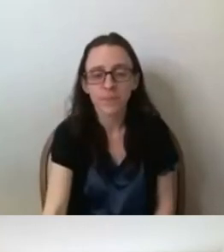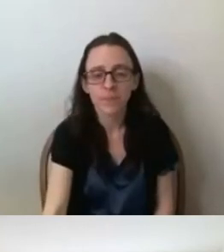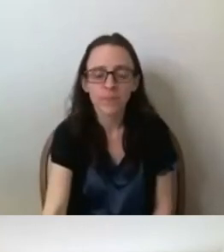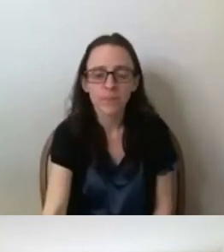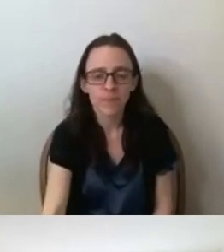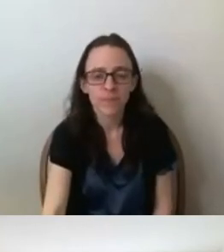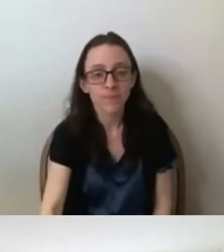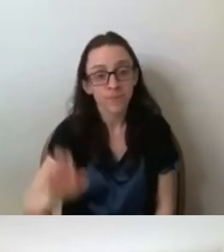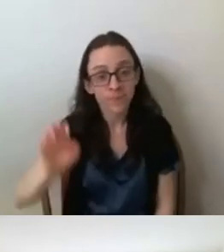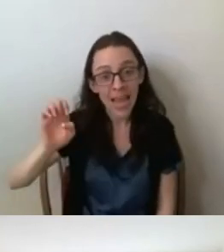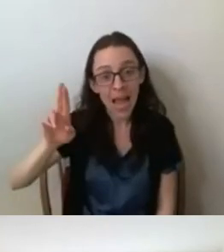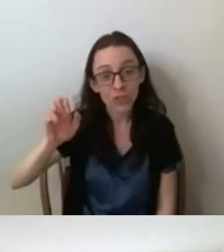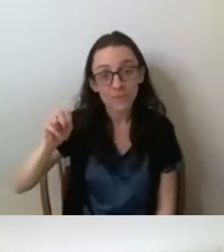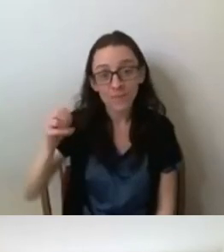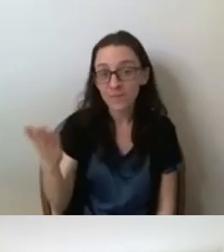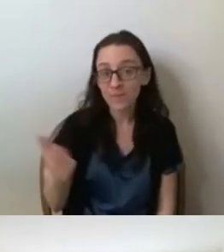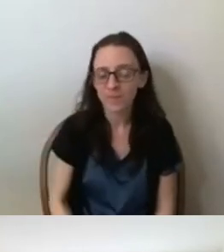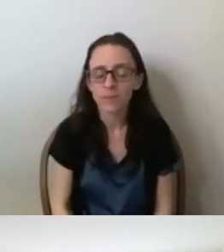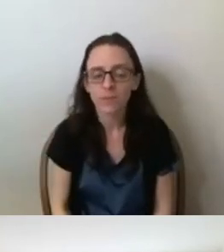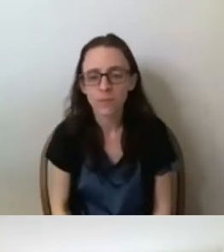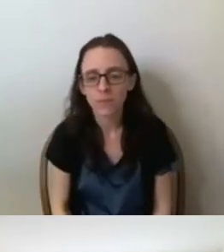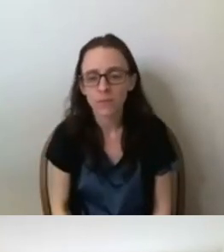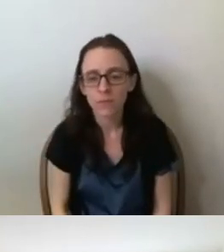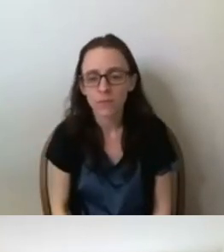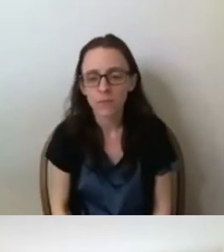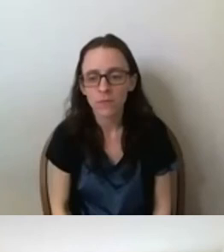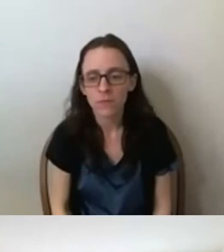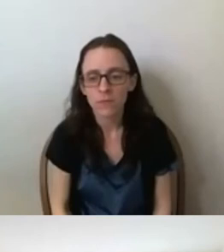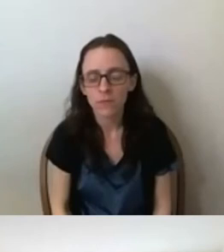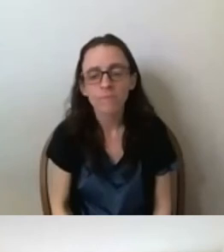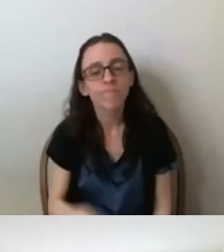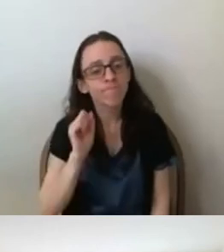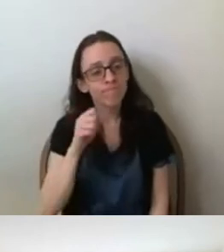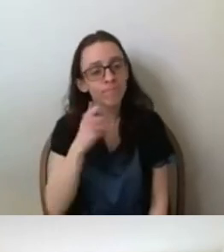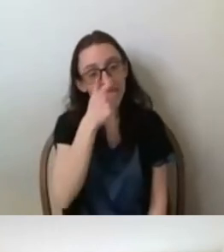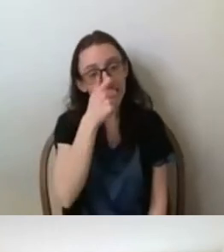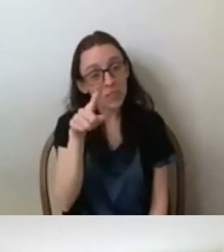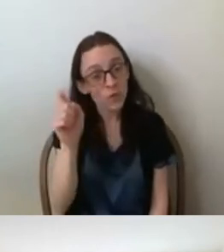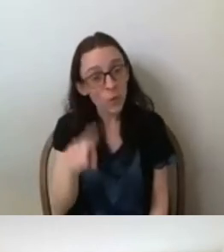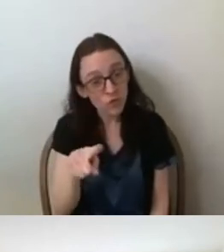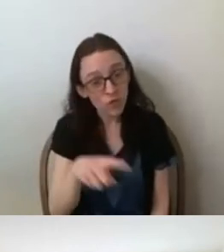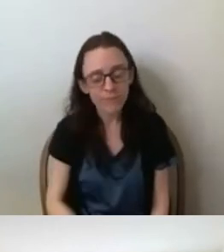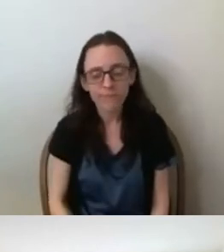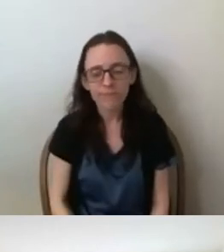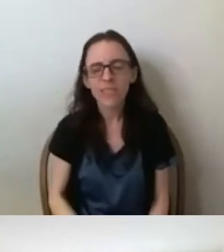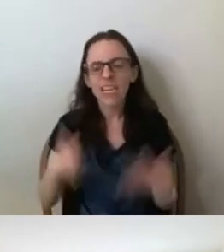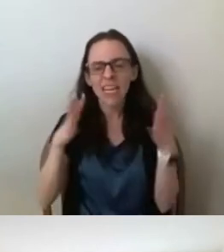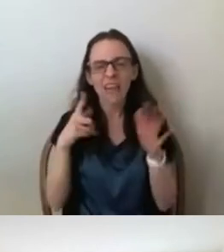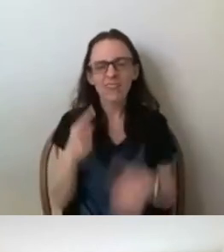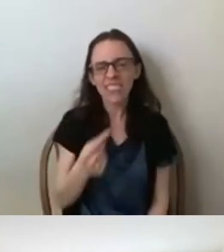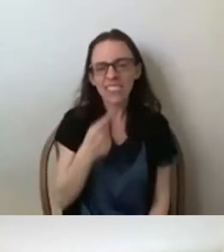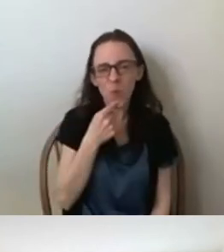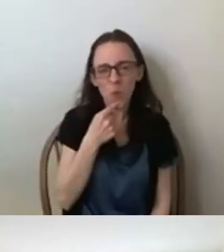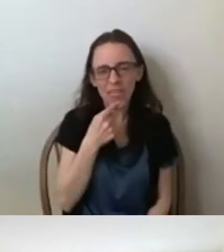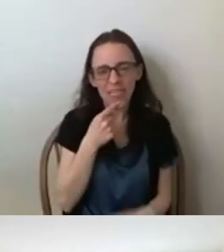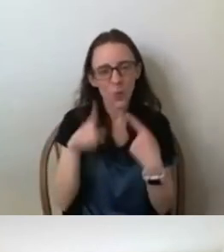Erin, yes. Yeah. So it's an interesting question because it's kind of disappointing to find that at the end of your work.